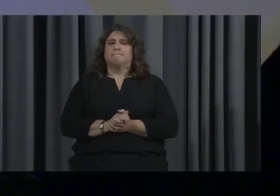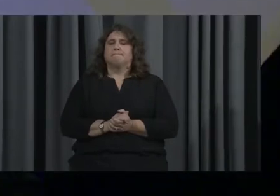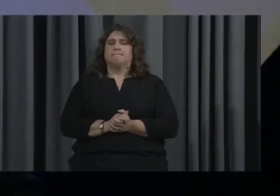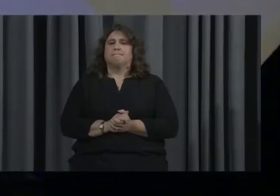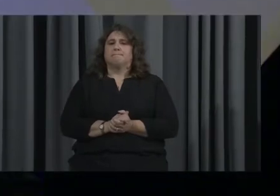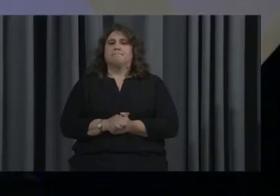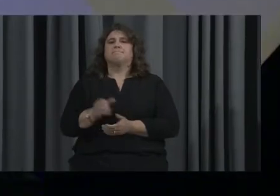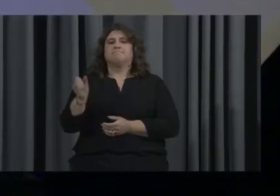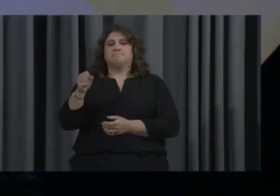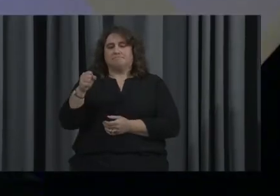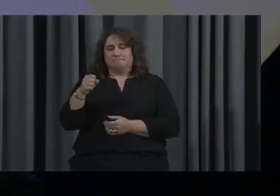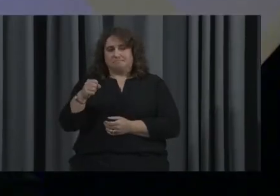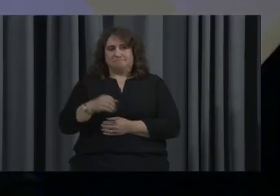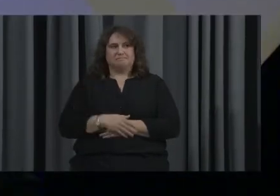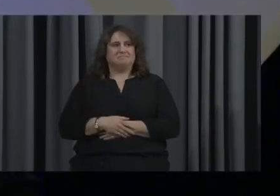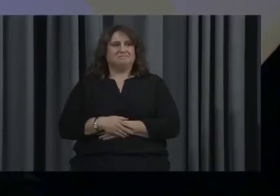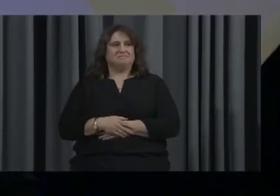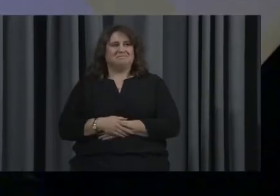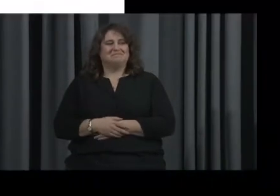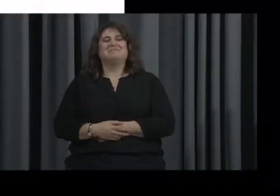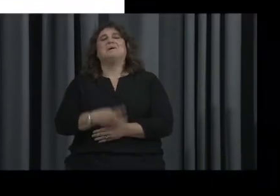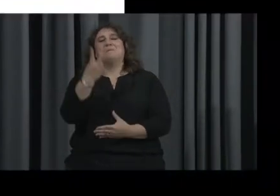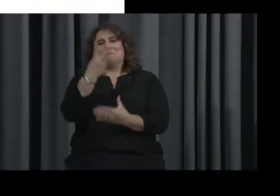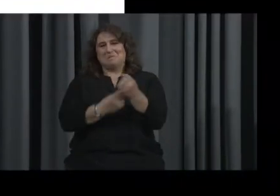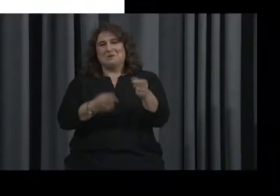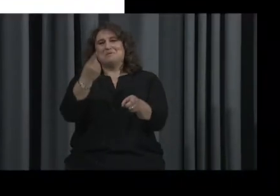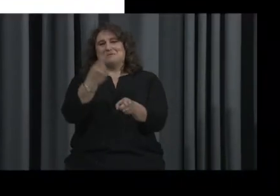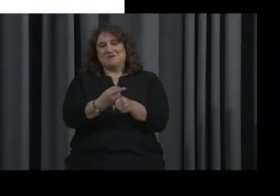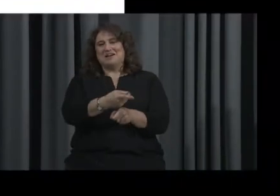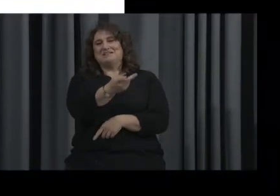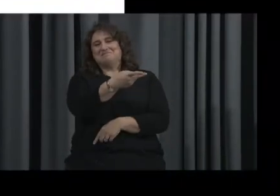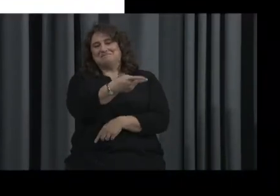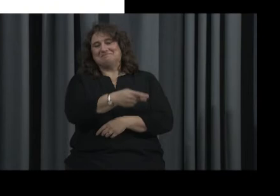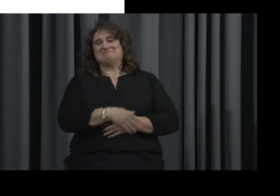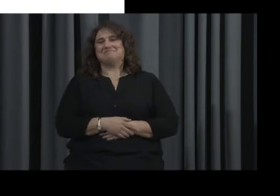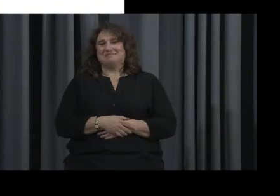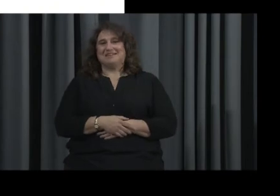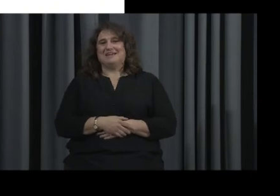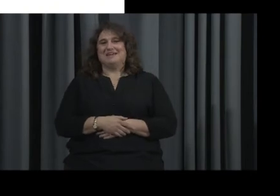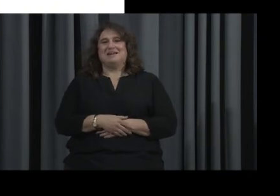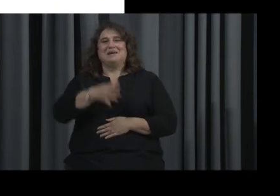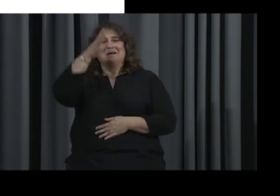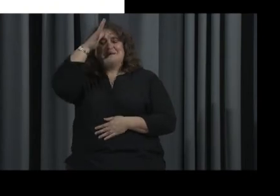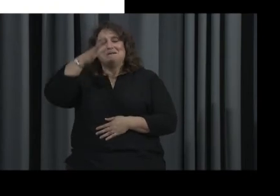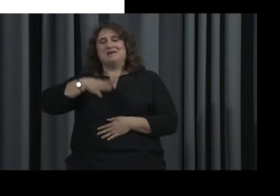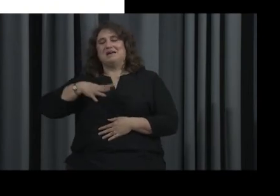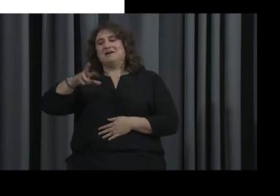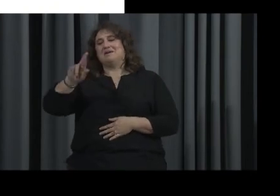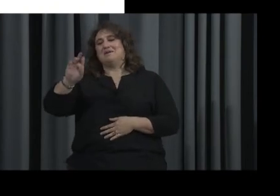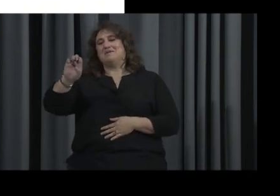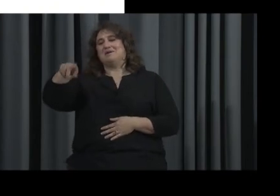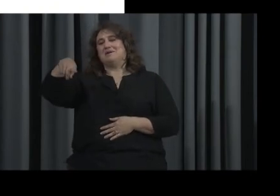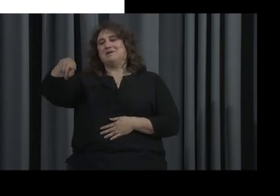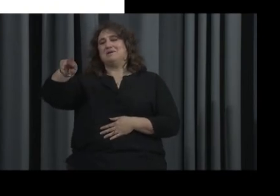Yeah. I think you guys got it right. They got it right. That's the male reproductive system.